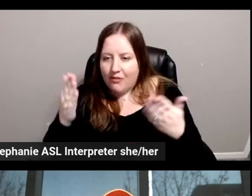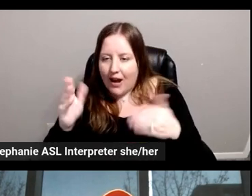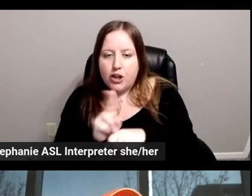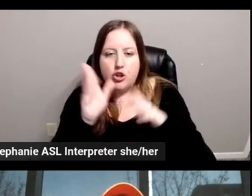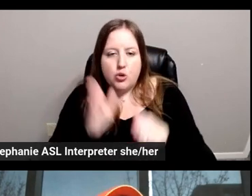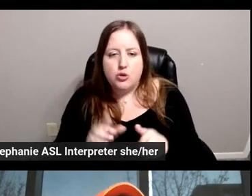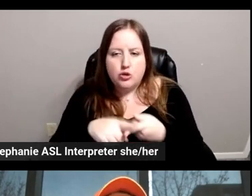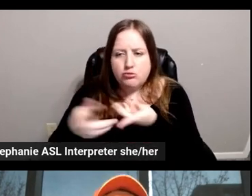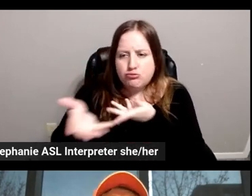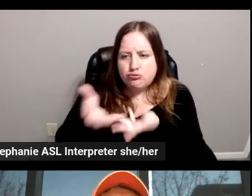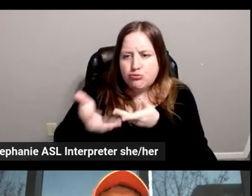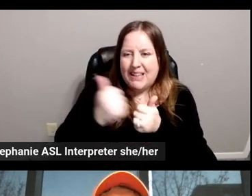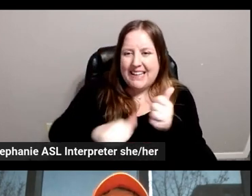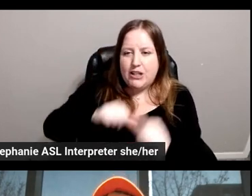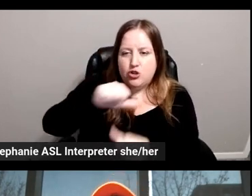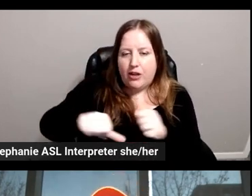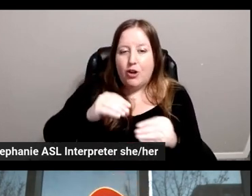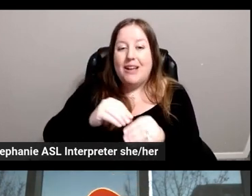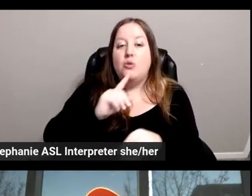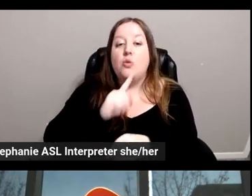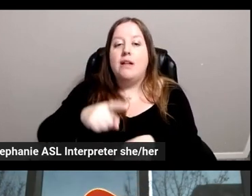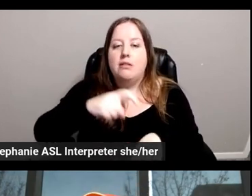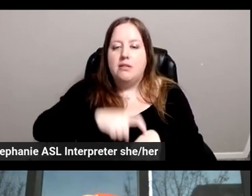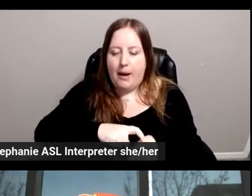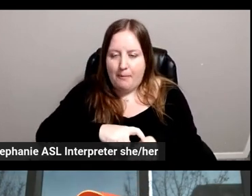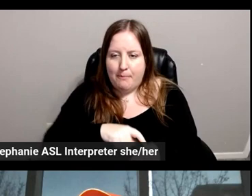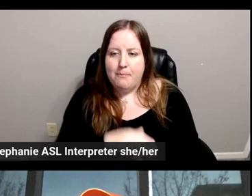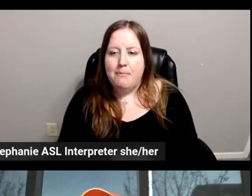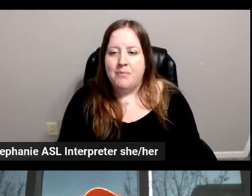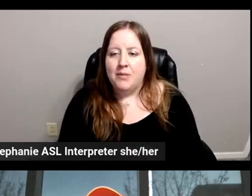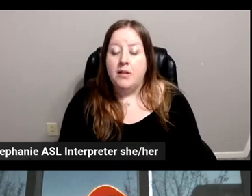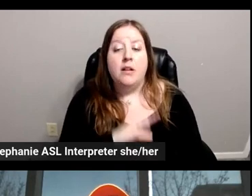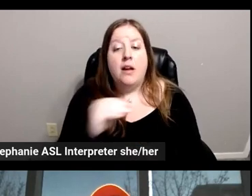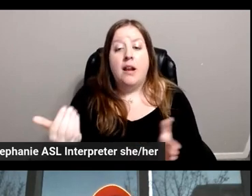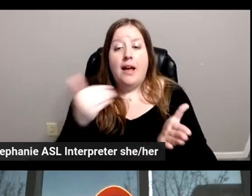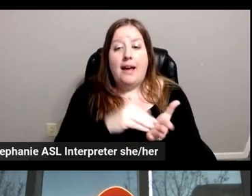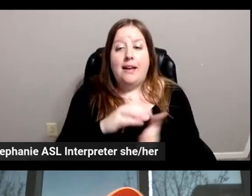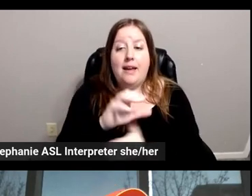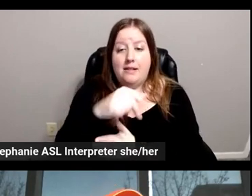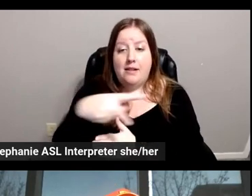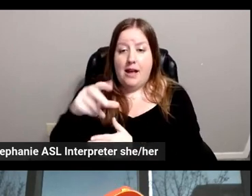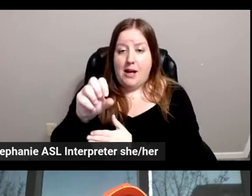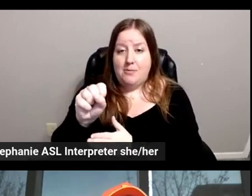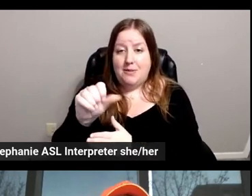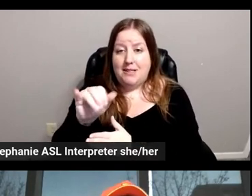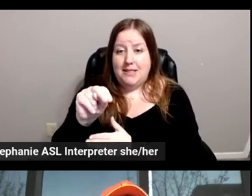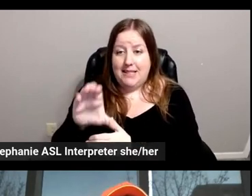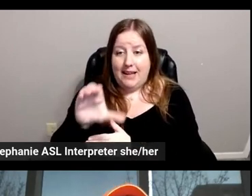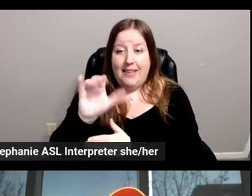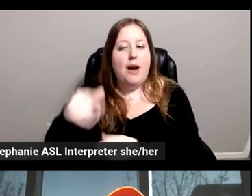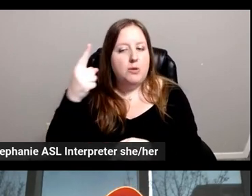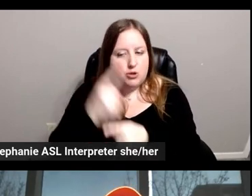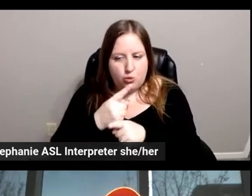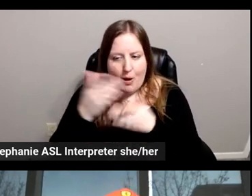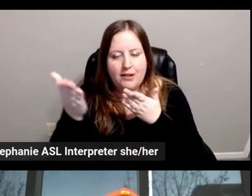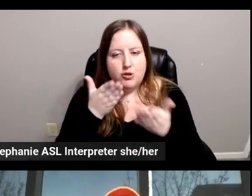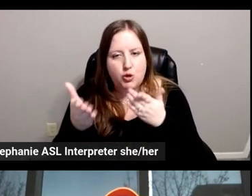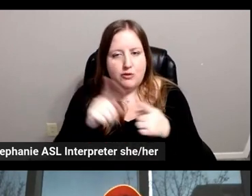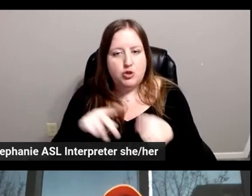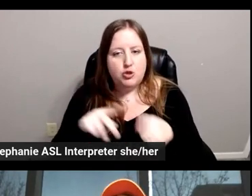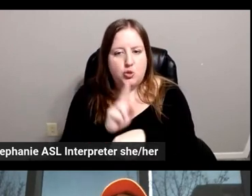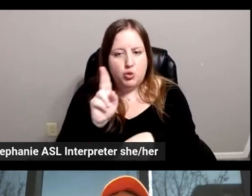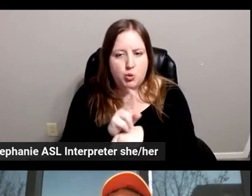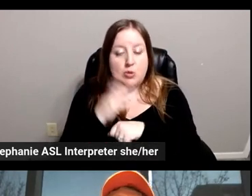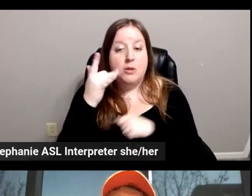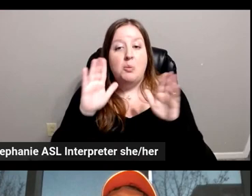interact with each other in real time. And then again, AppSync was the right service to use because it